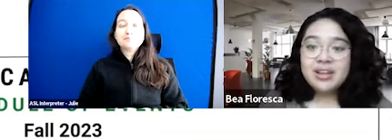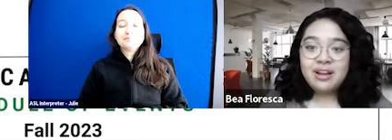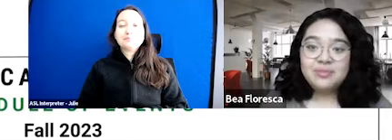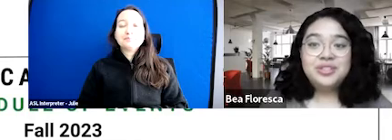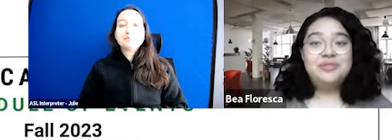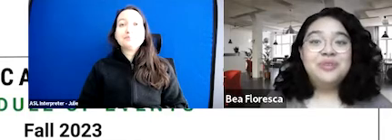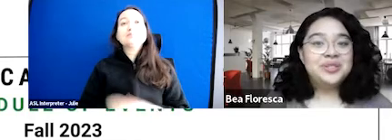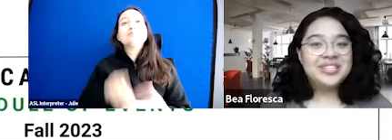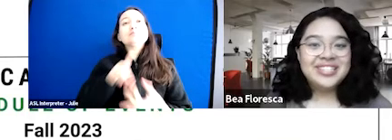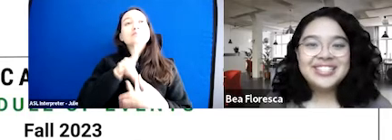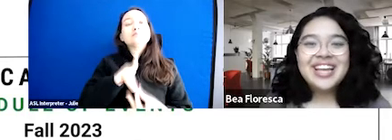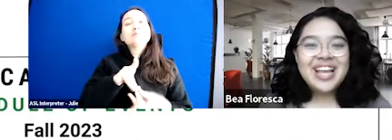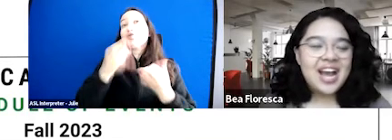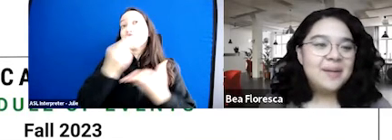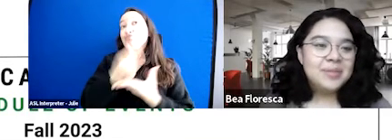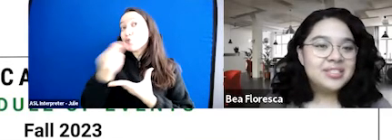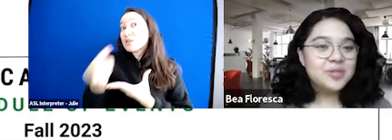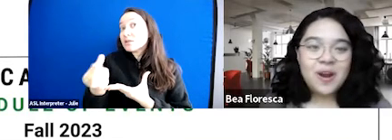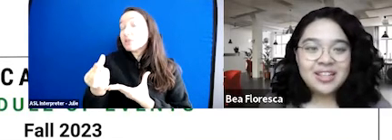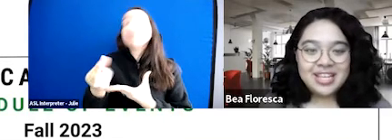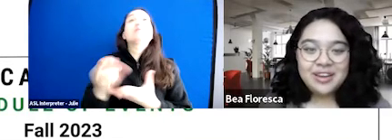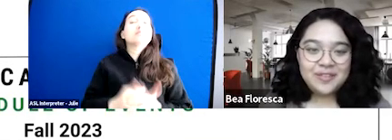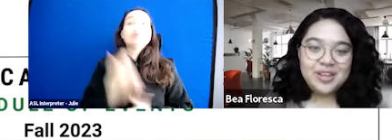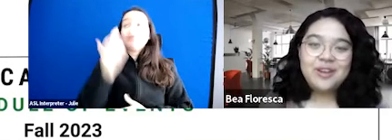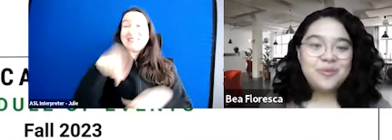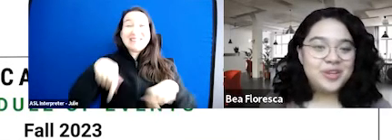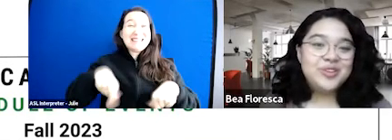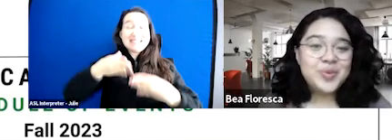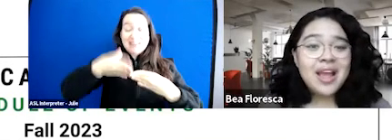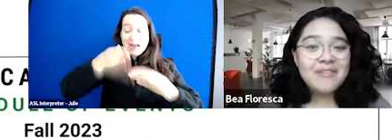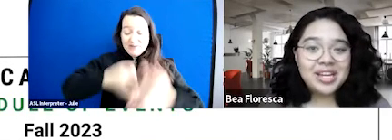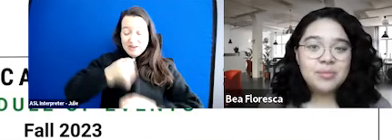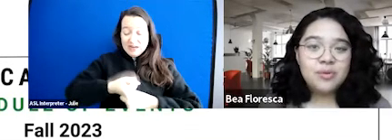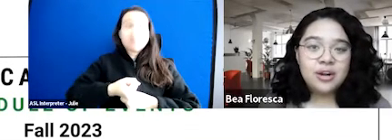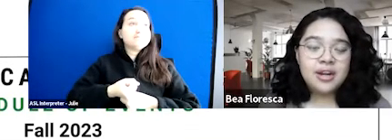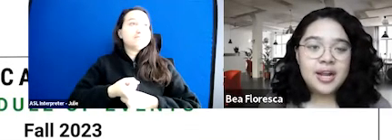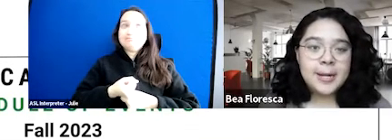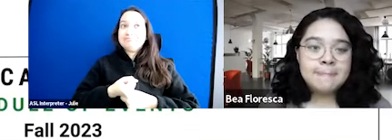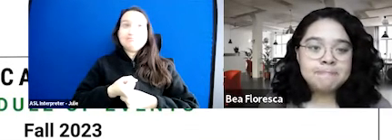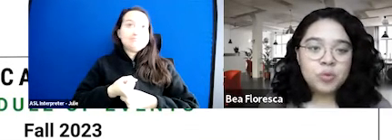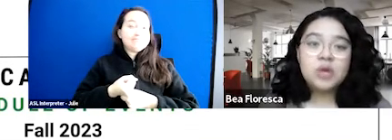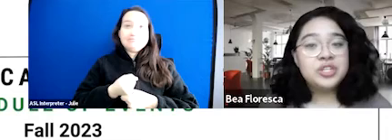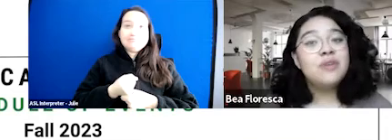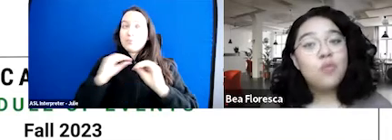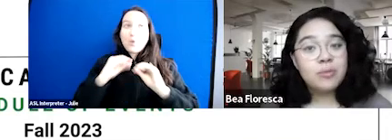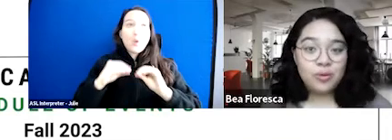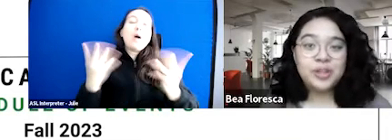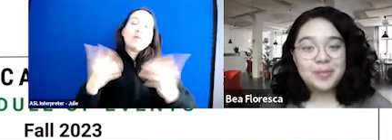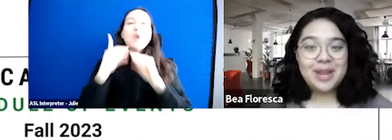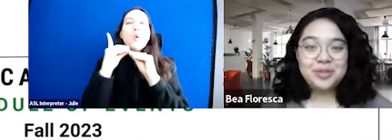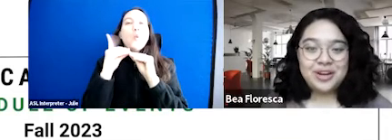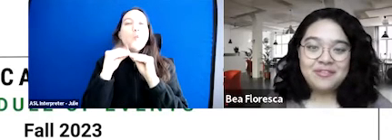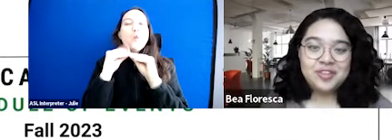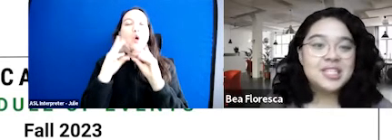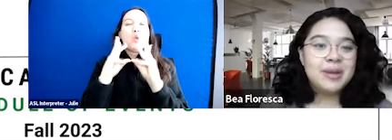So when it comes to resources, since we are at the end of the year, we do not have any more. Well, we do have one more